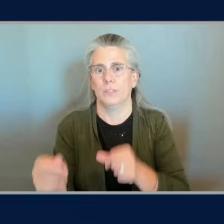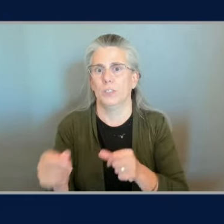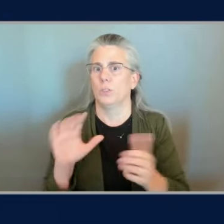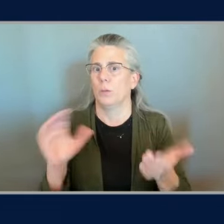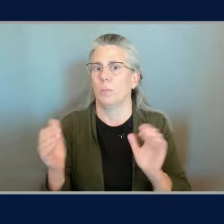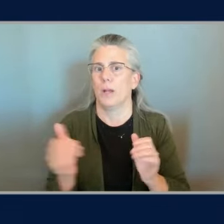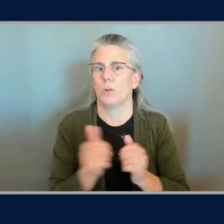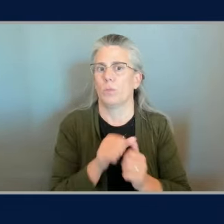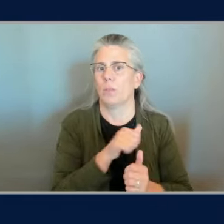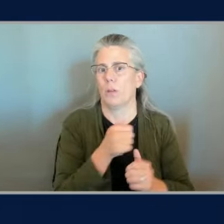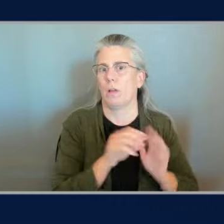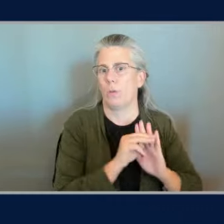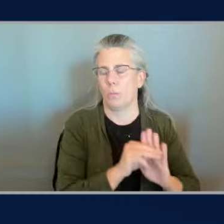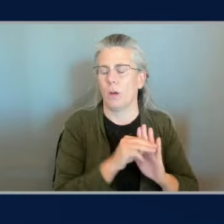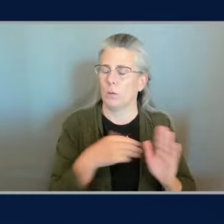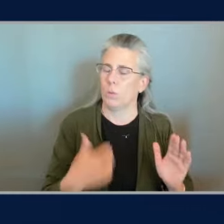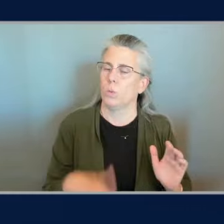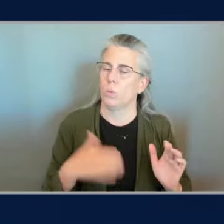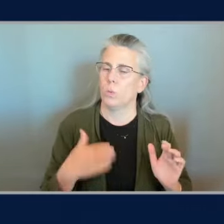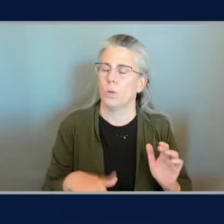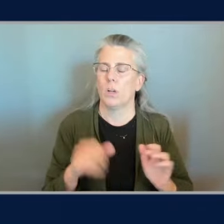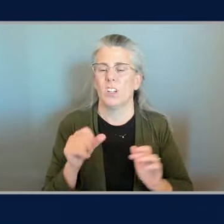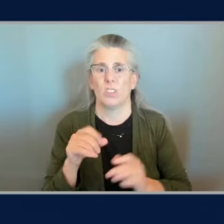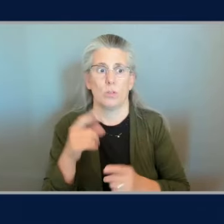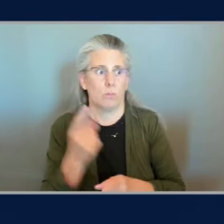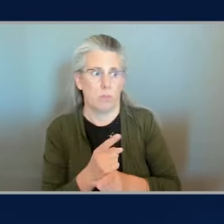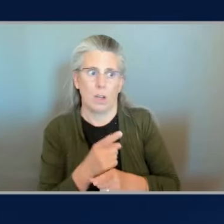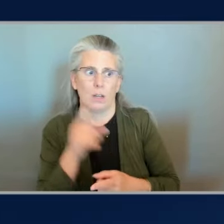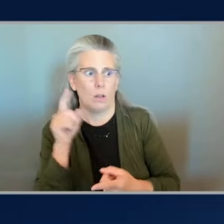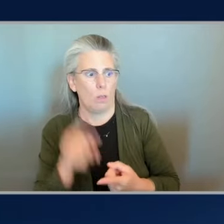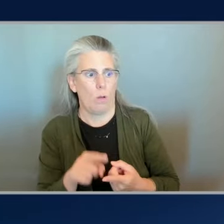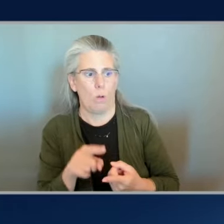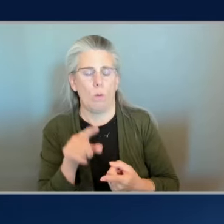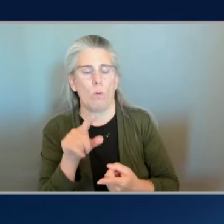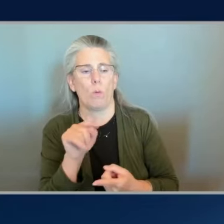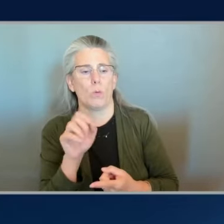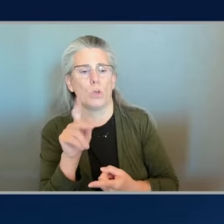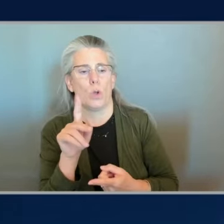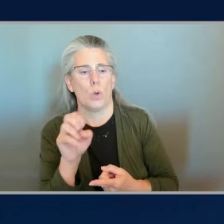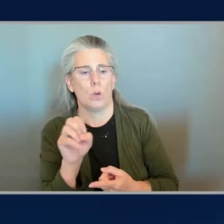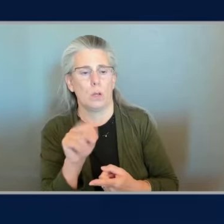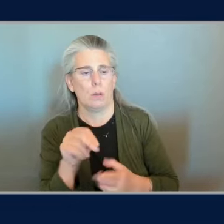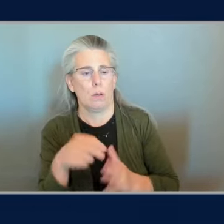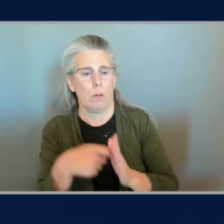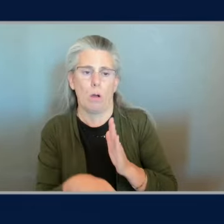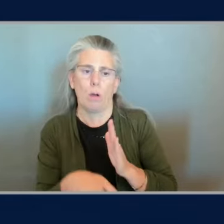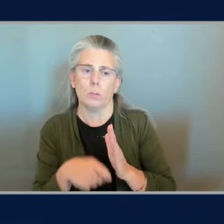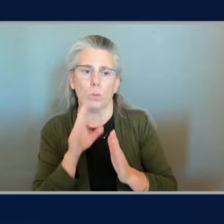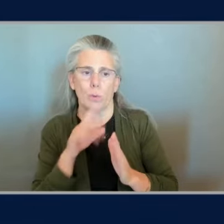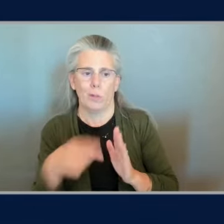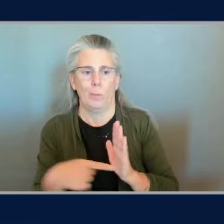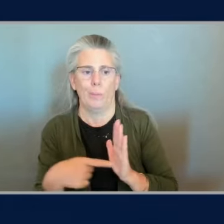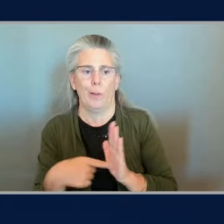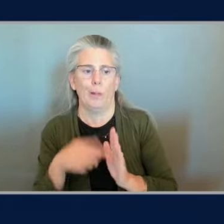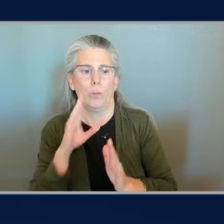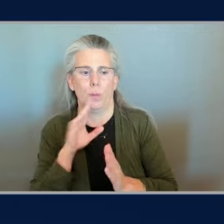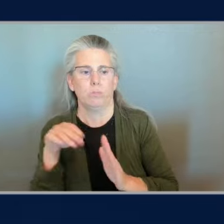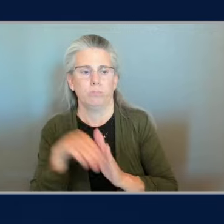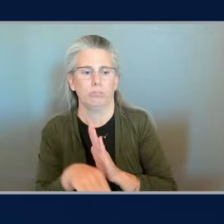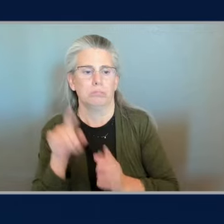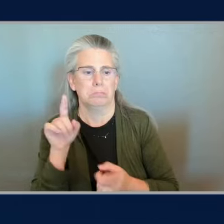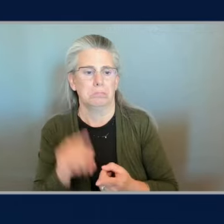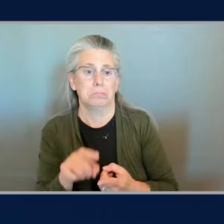works right so if you have lower token cost then your your bill goes down correct yeah i wanted to talk about you know i know